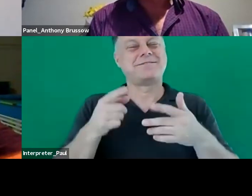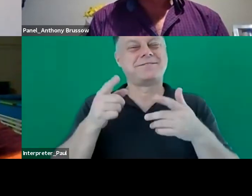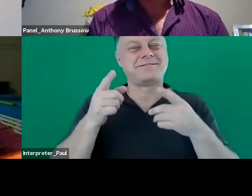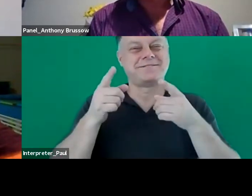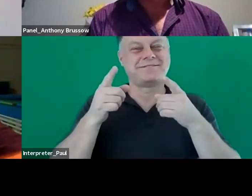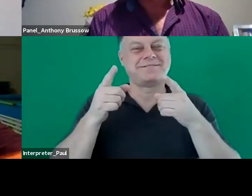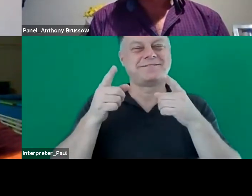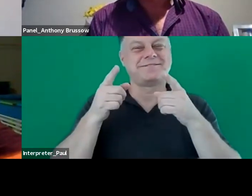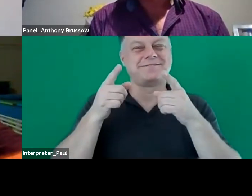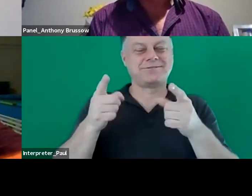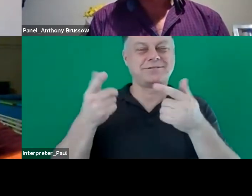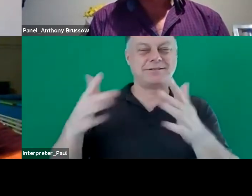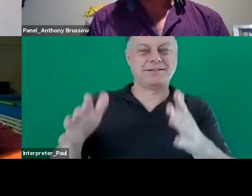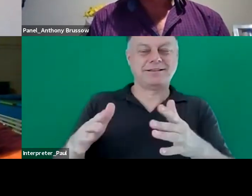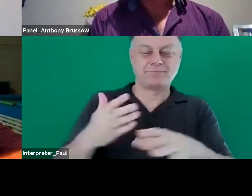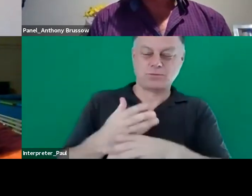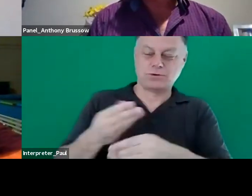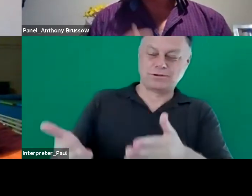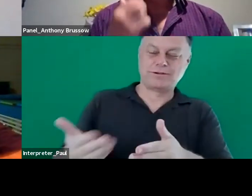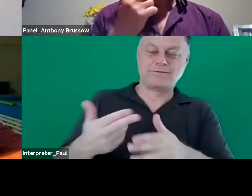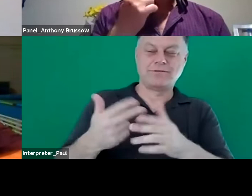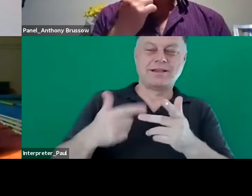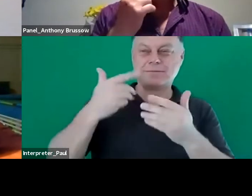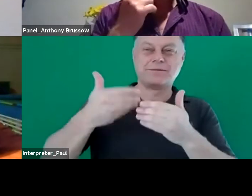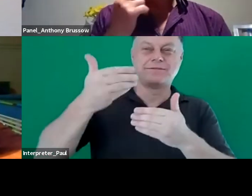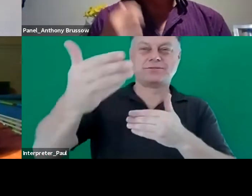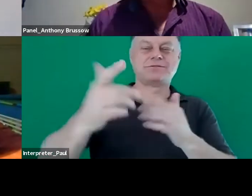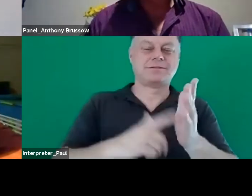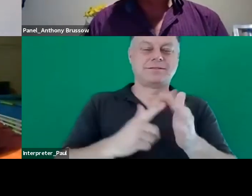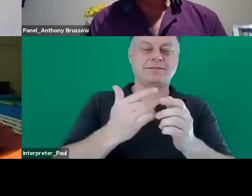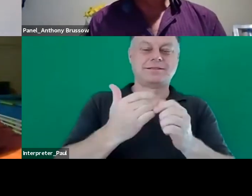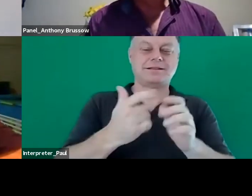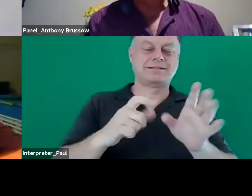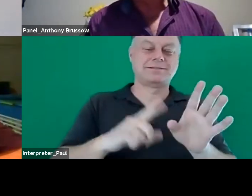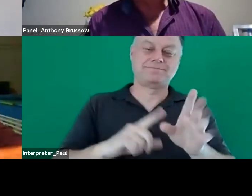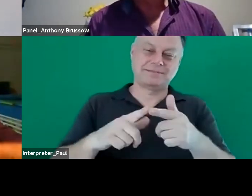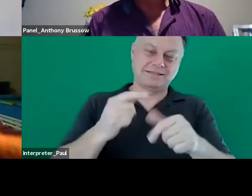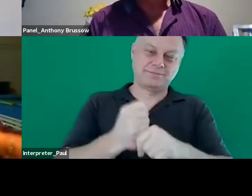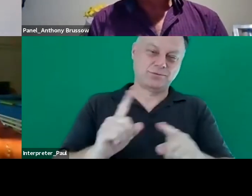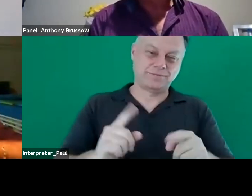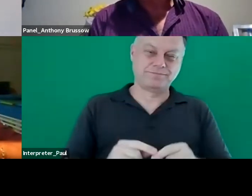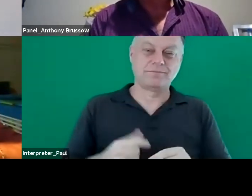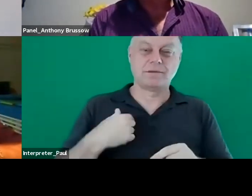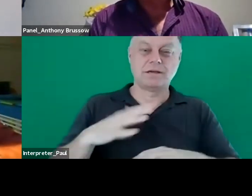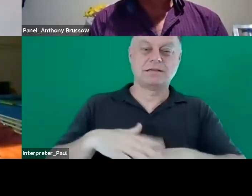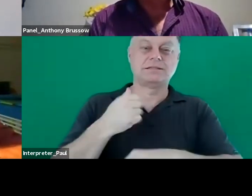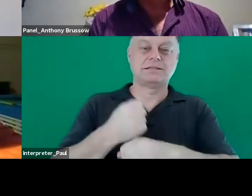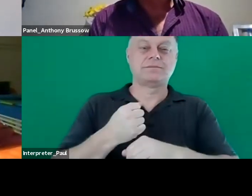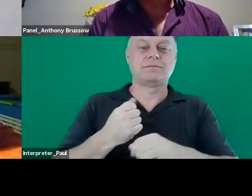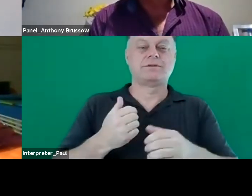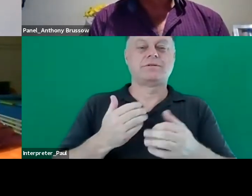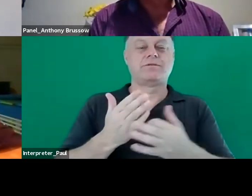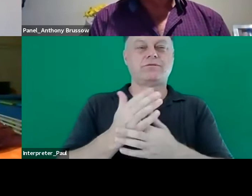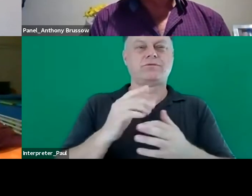um moving forward and an example was that i had helped run a campaign for the commonwealth